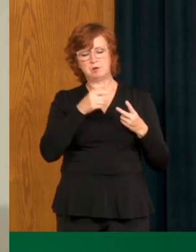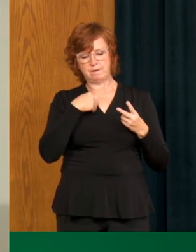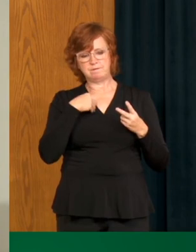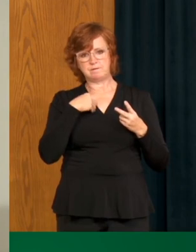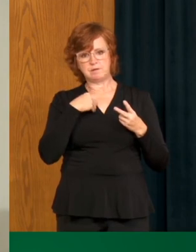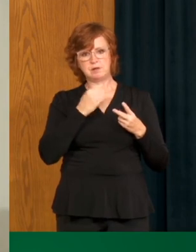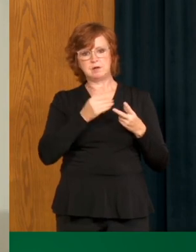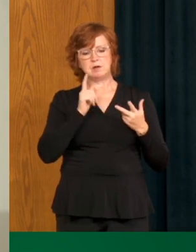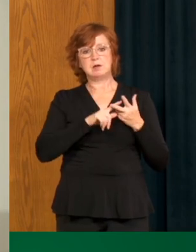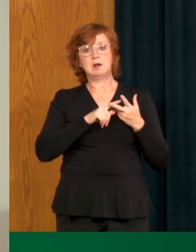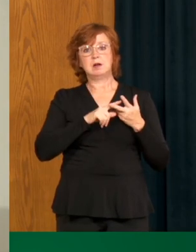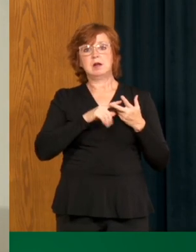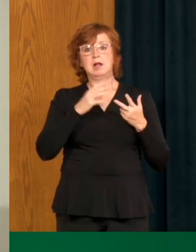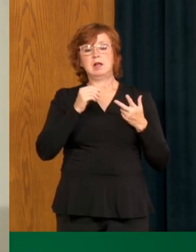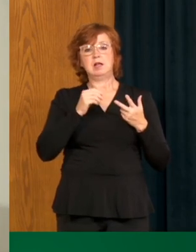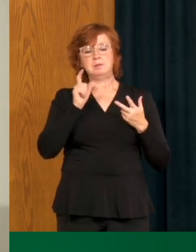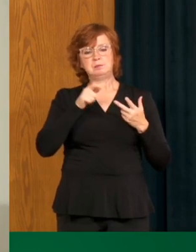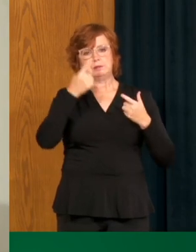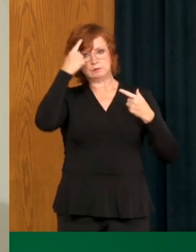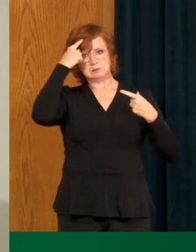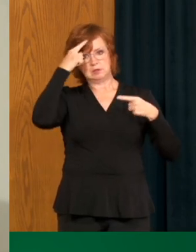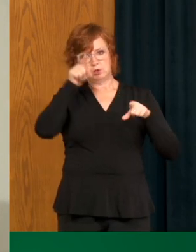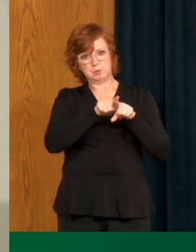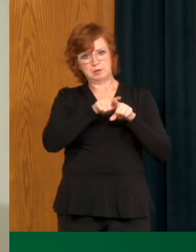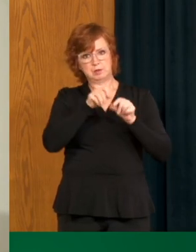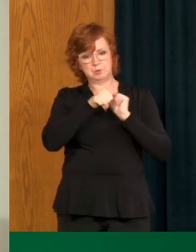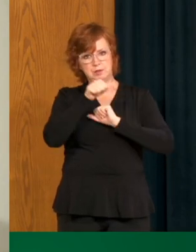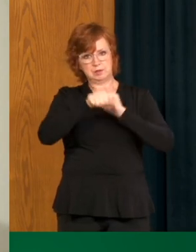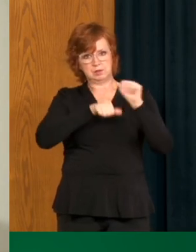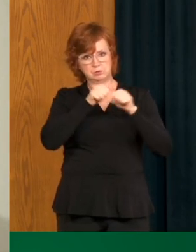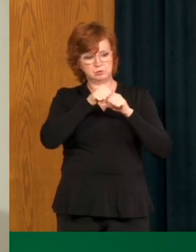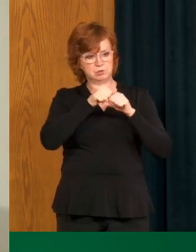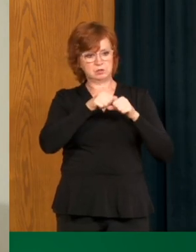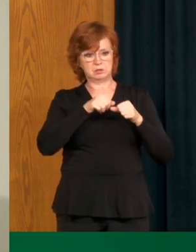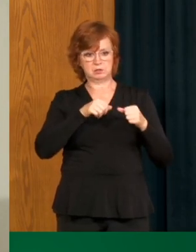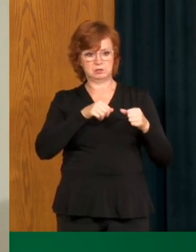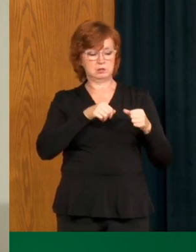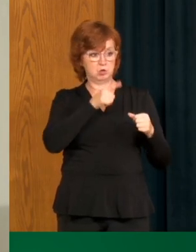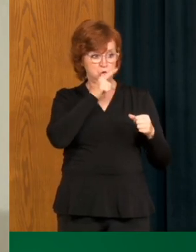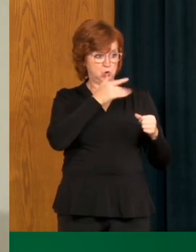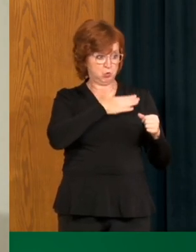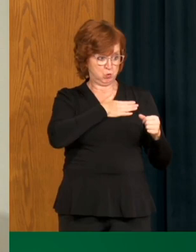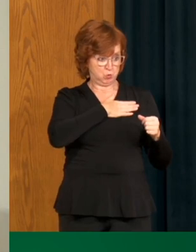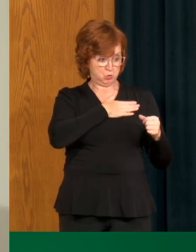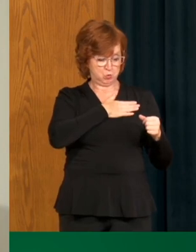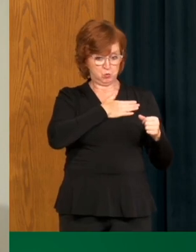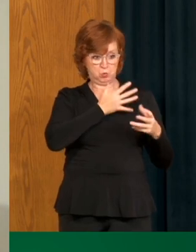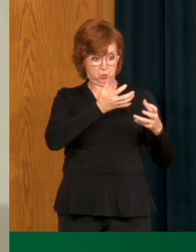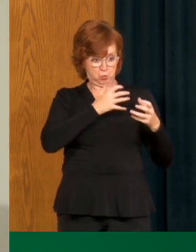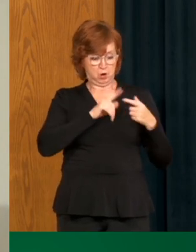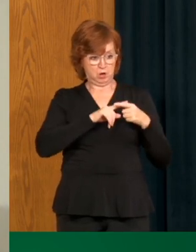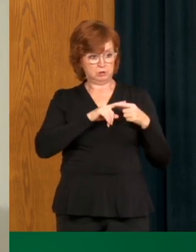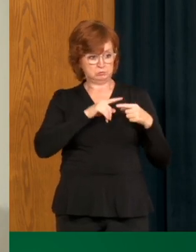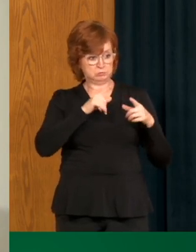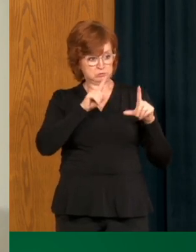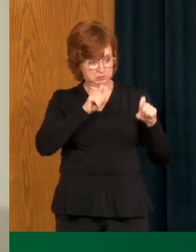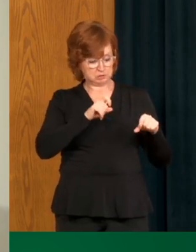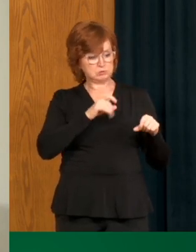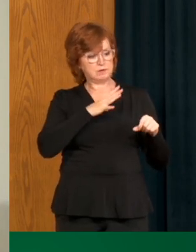same page as to what we're going to do moving forward and certainly offering tests for those that want it and then